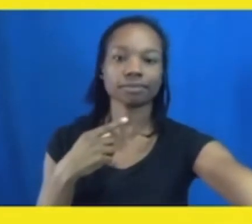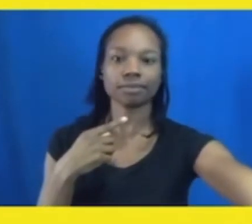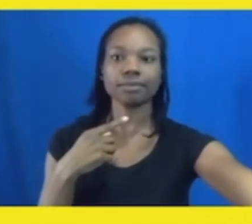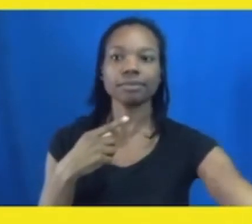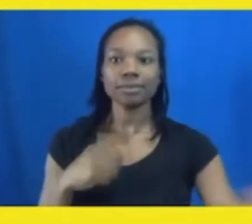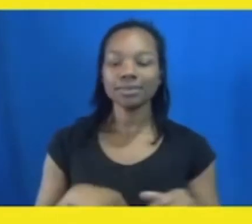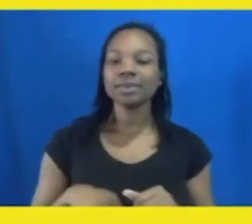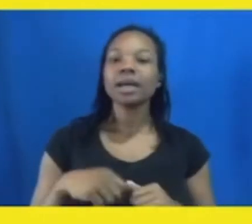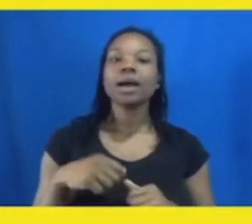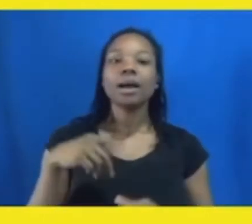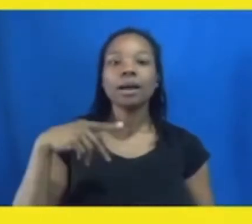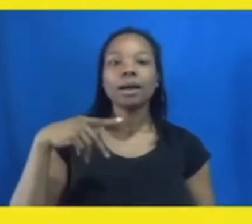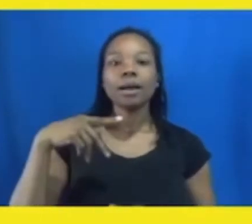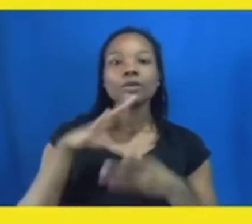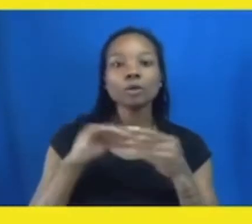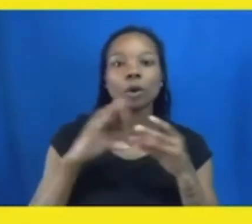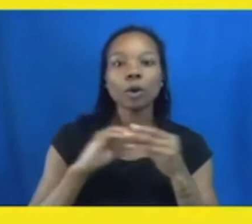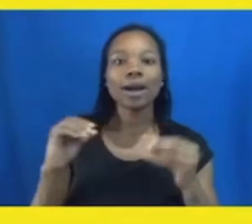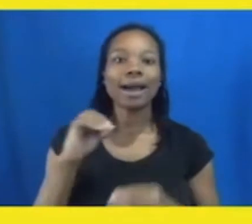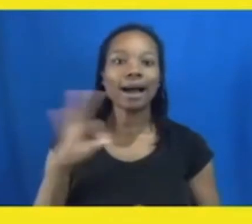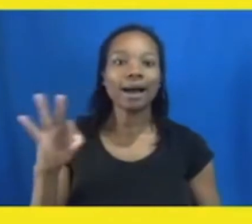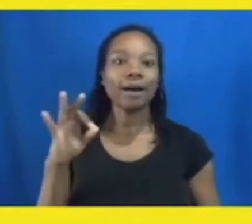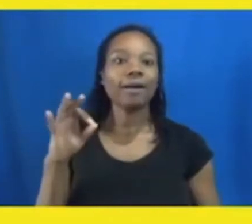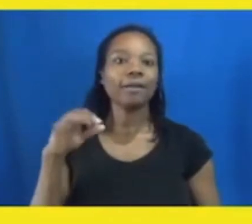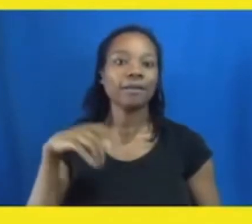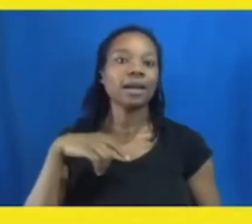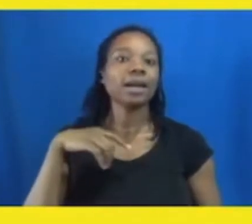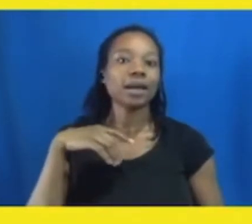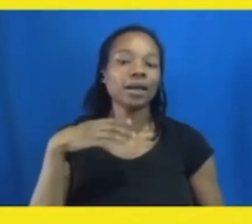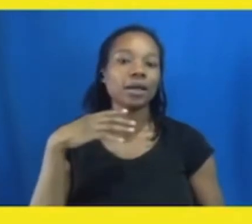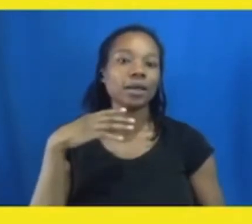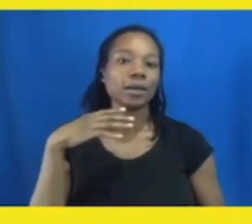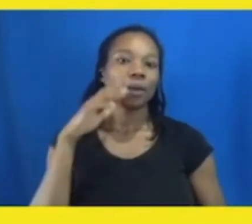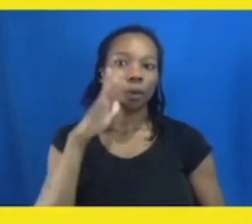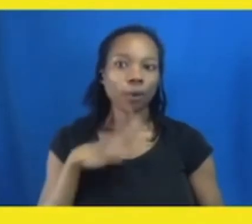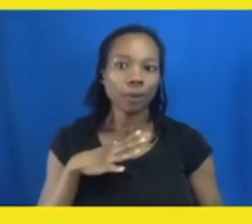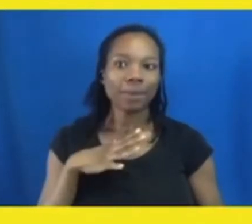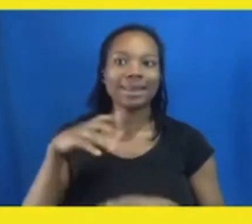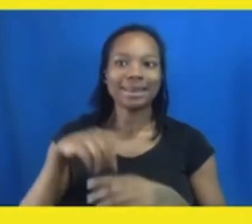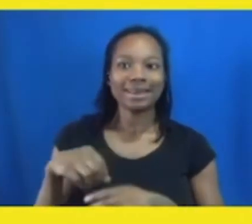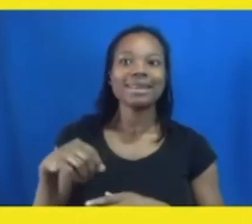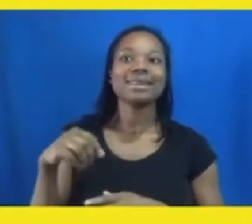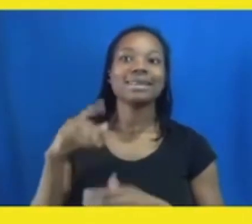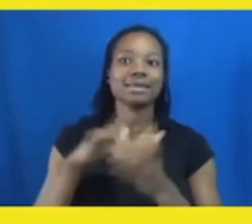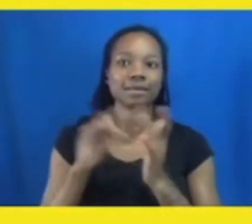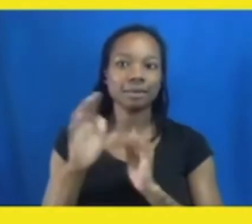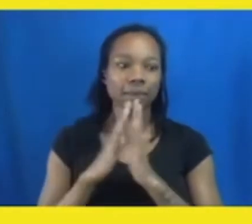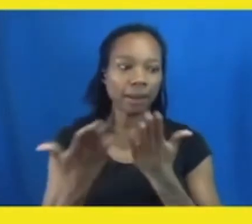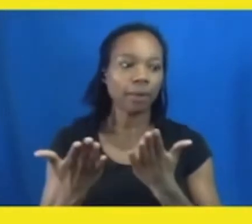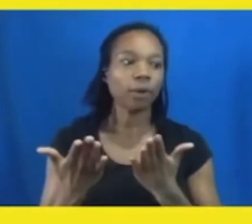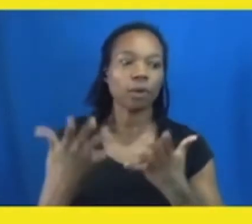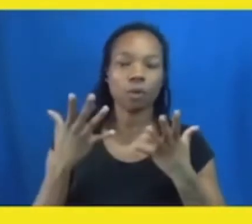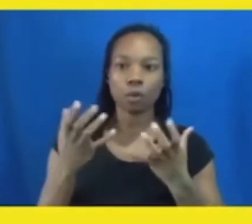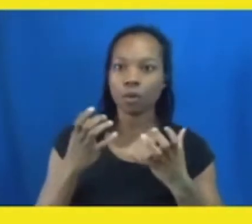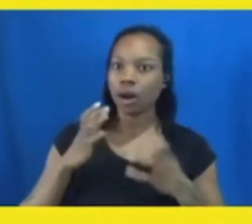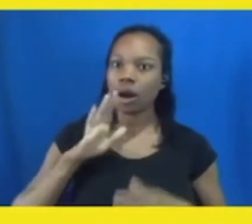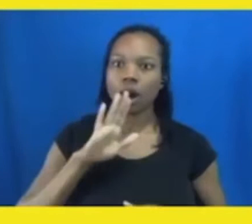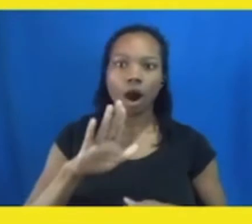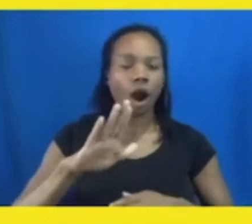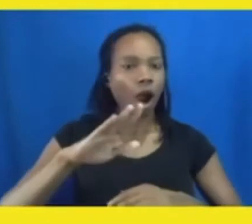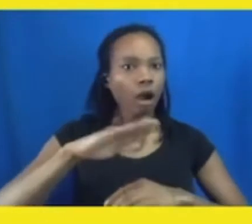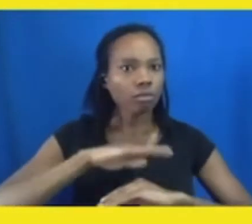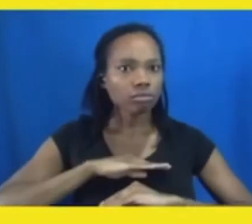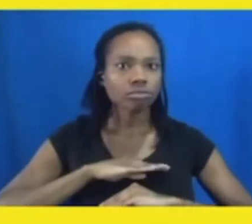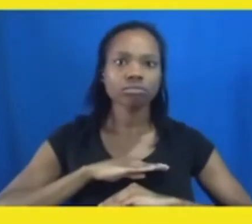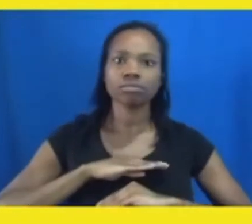widow. There is a widow in the Bible who is looking to get her due. And she goes up against, the